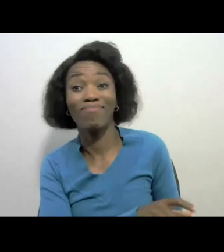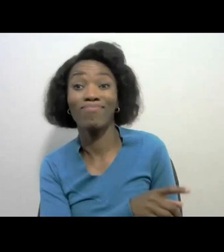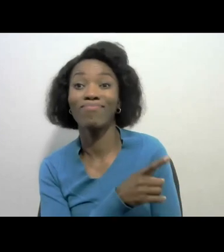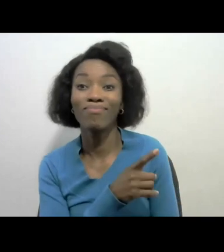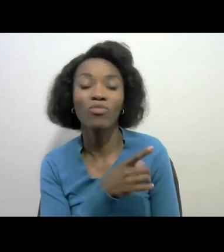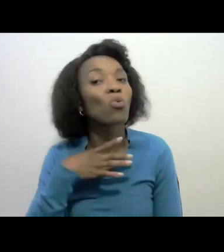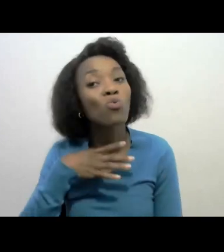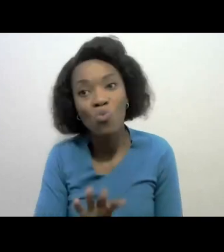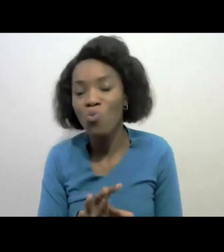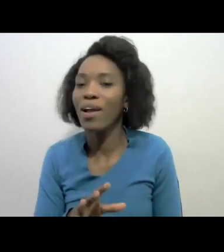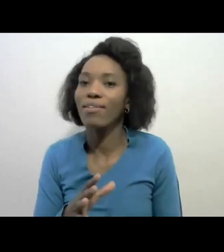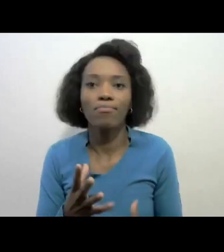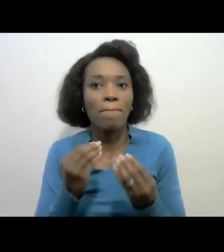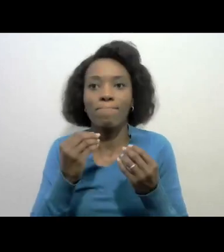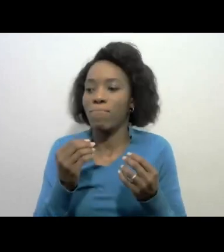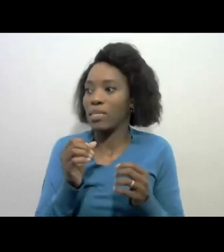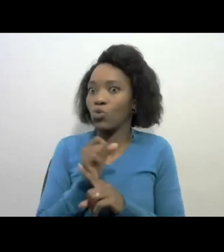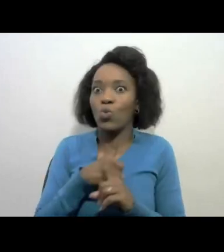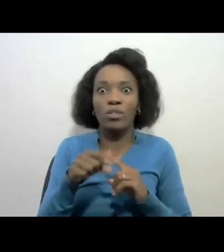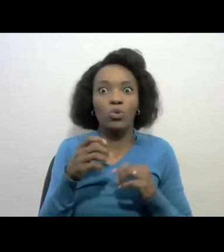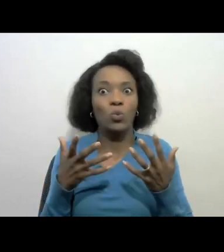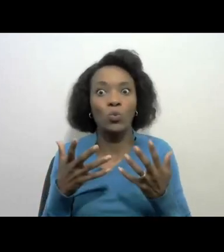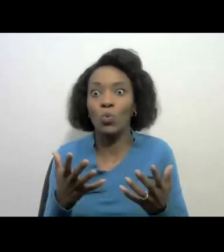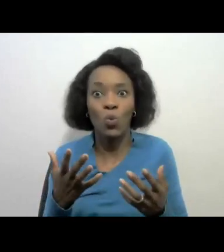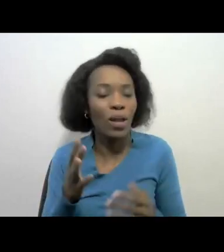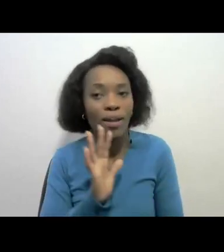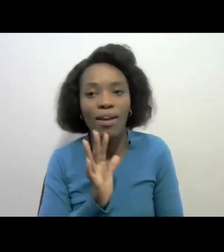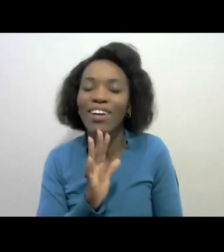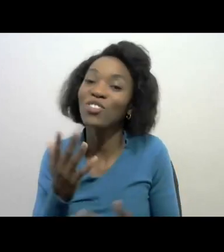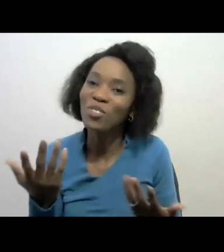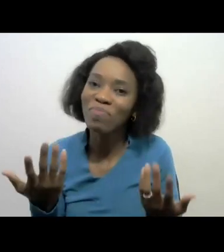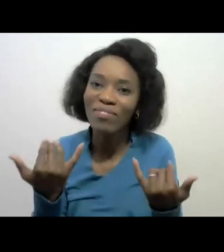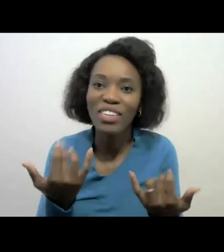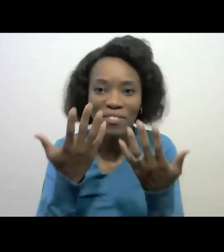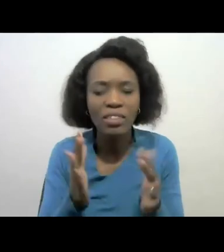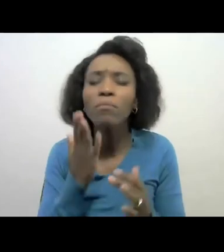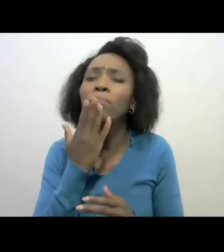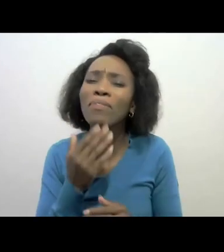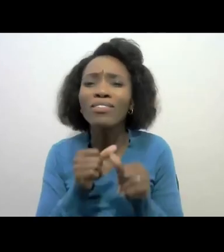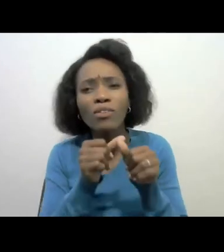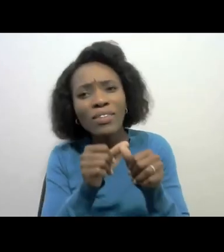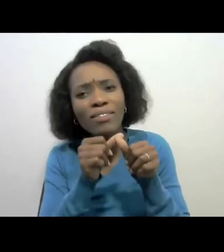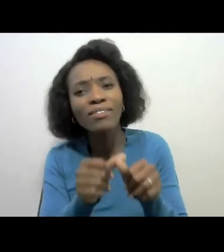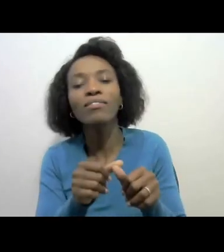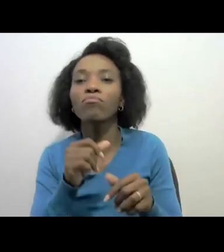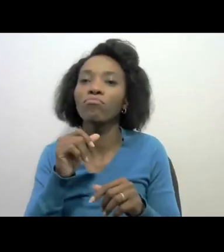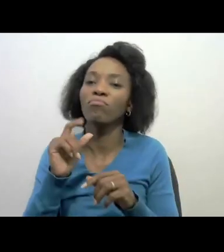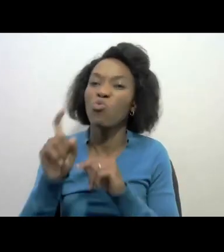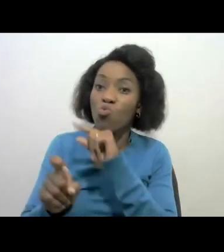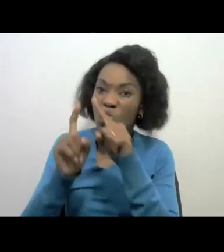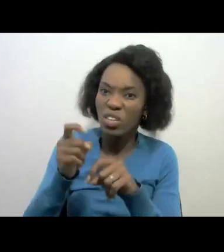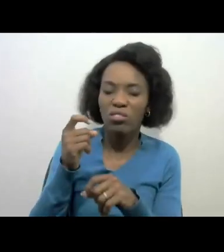you don't want to find yourself in that situation with that being said ladies and gentlemen continue to send your question for clarity